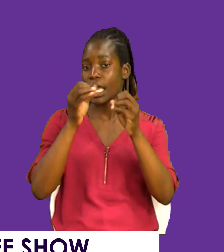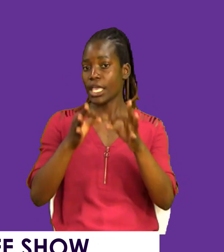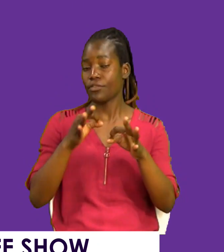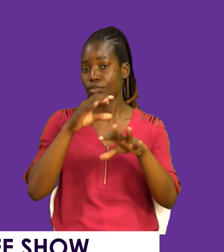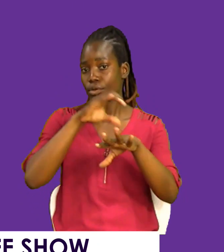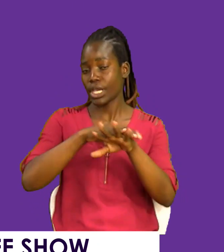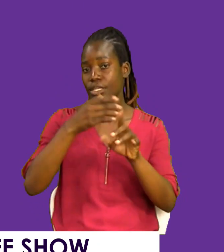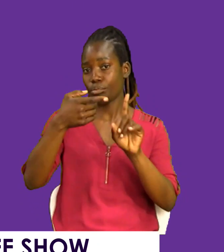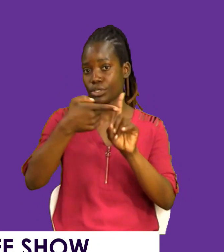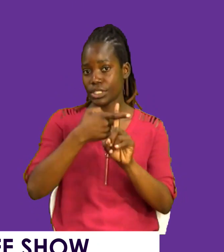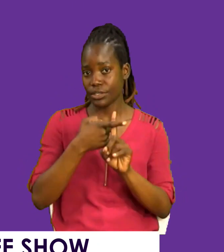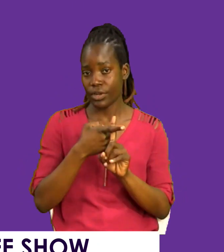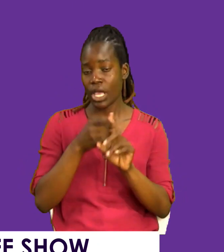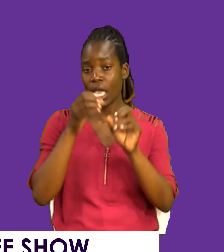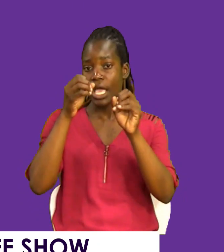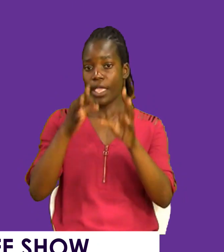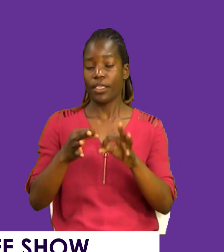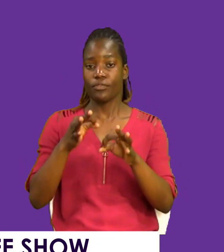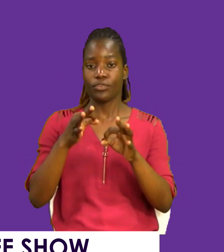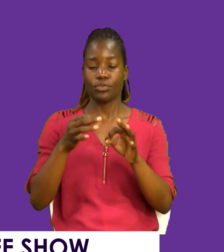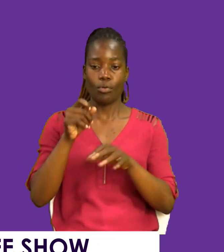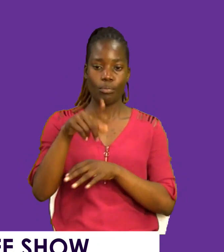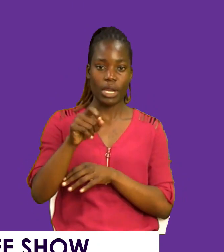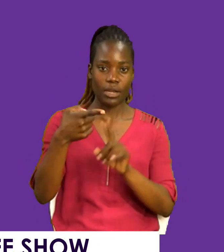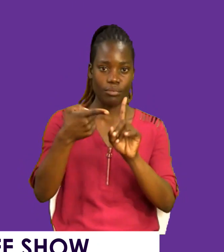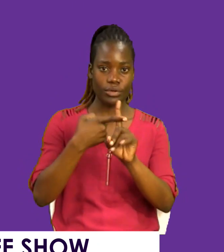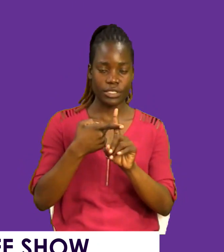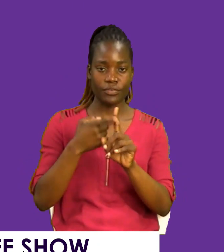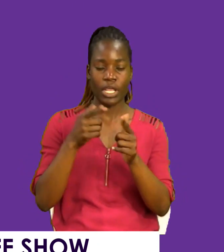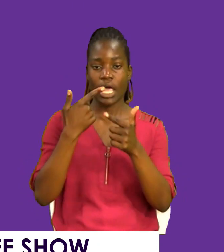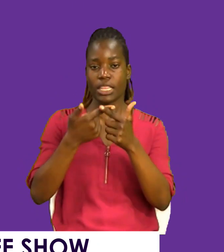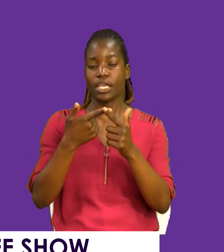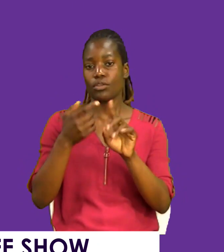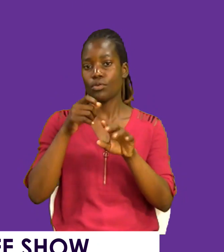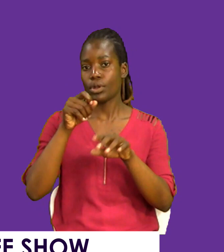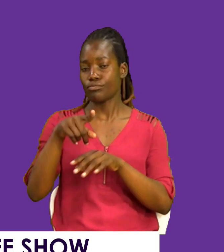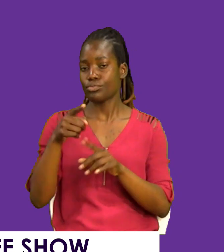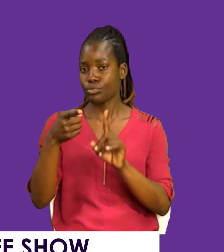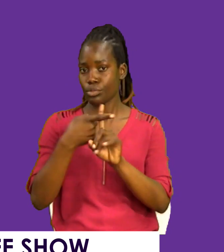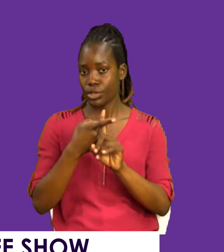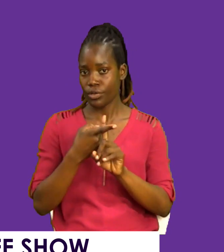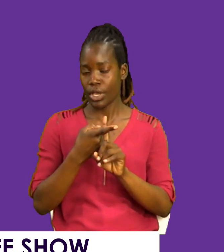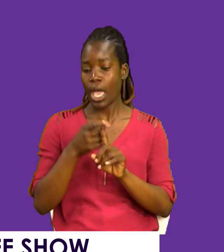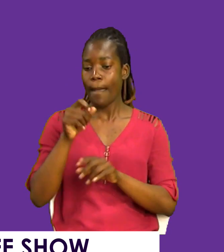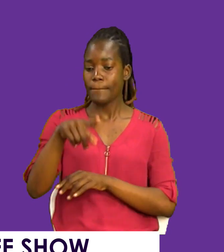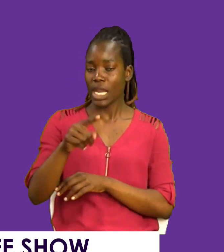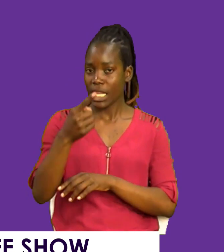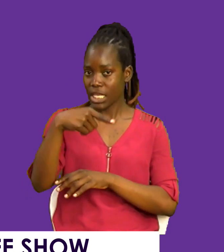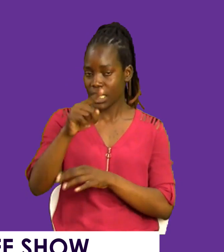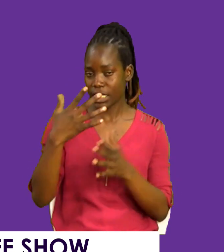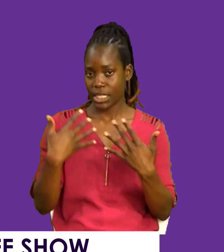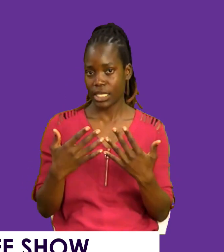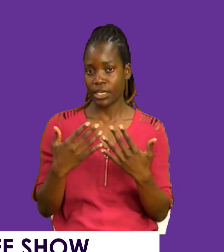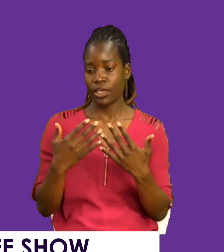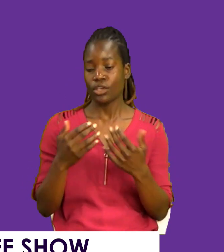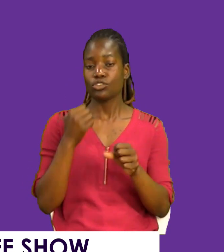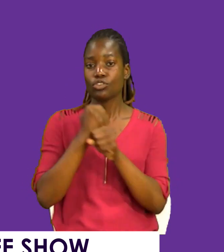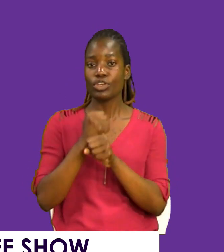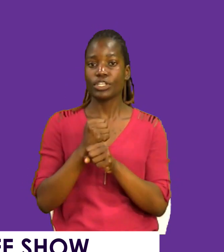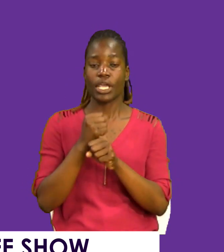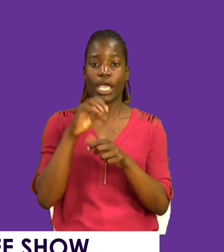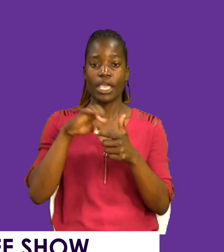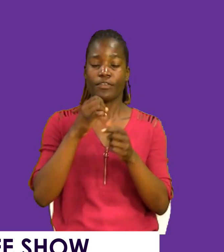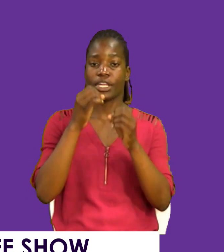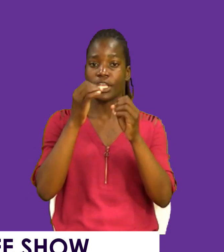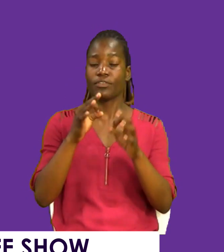you reap positively, if you sow positively, you will reap positively. Sow the right things. Do it even if no one is seeing